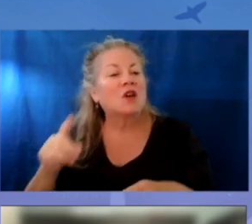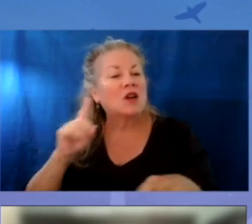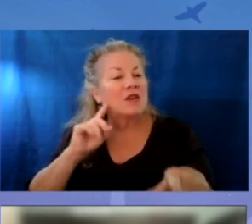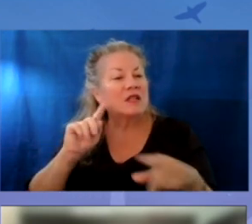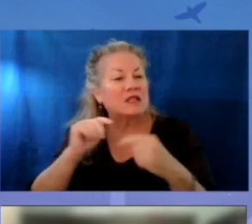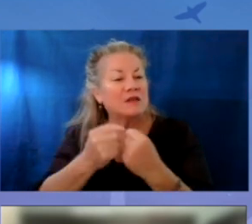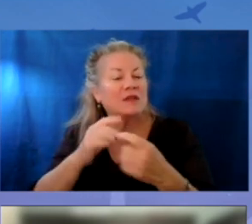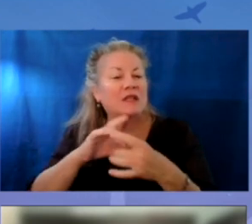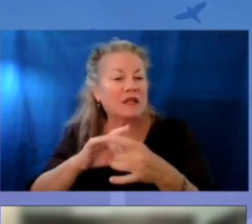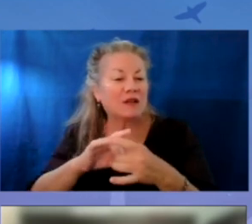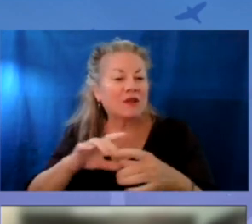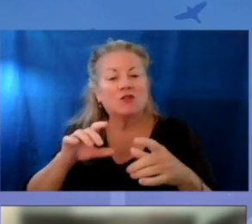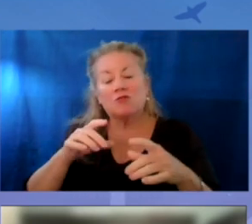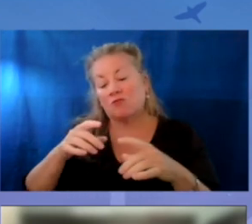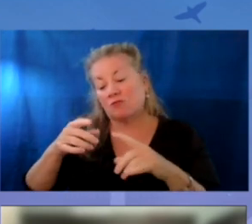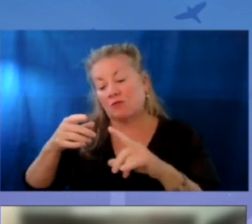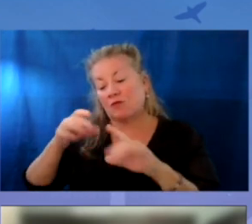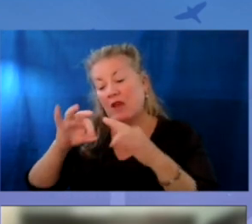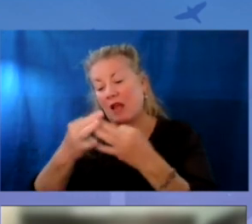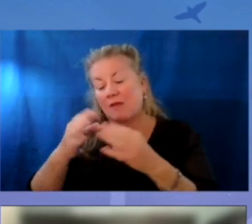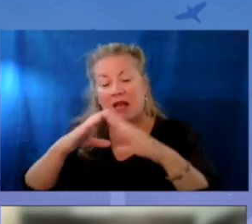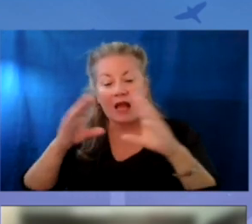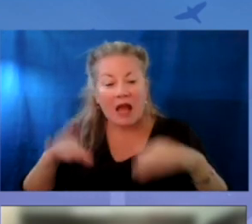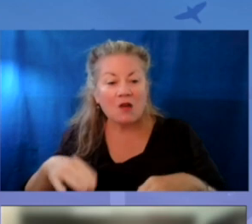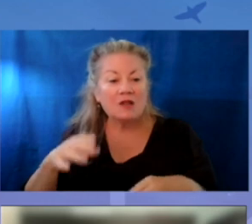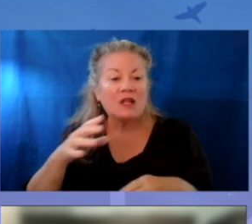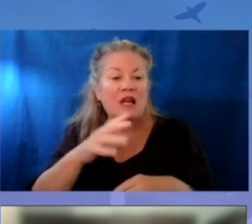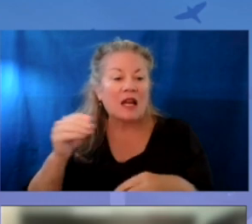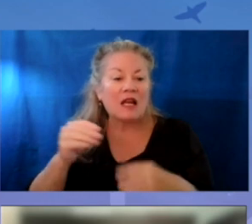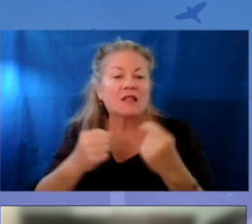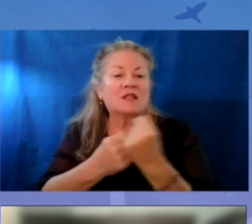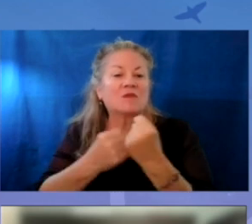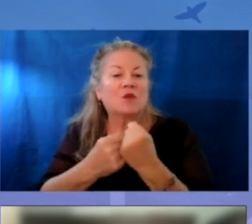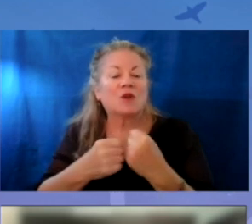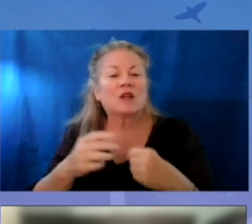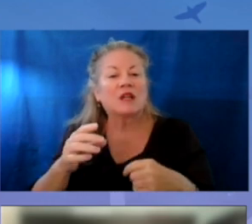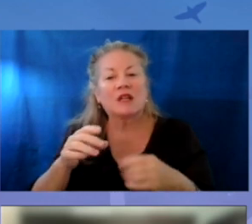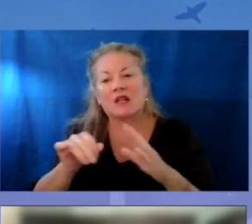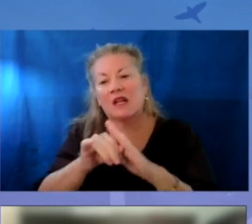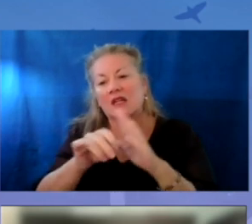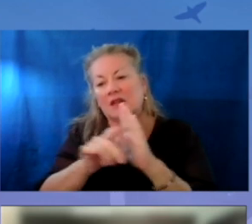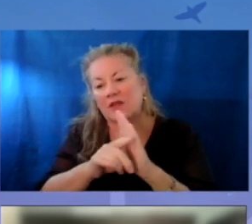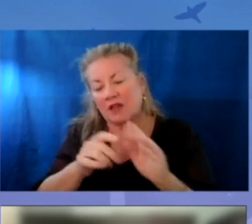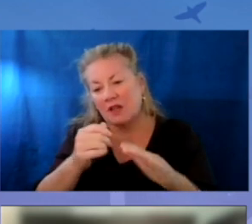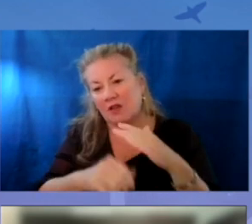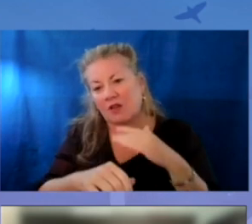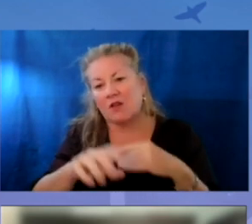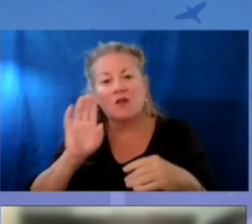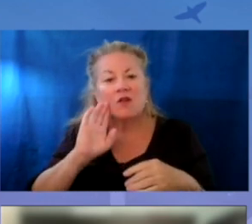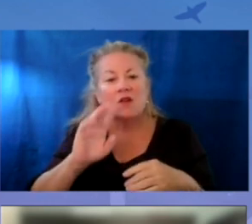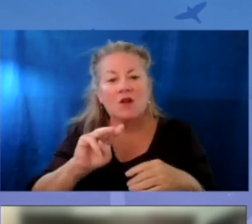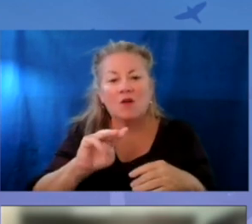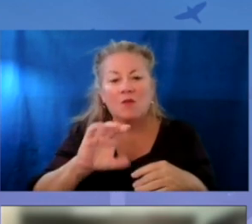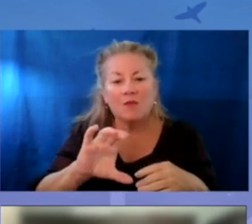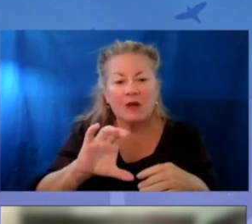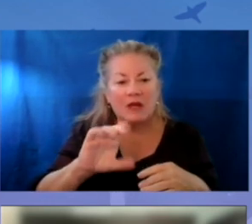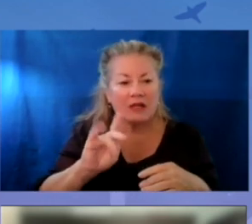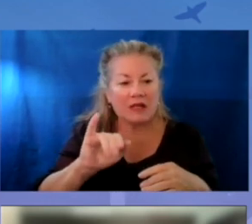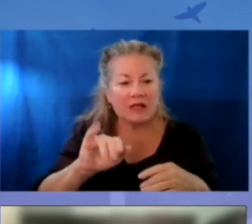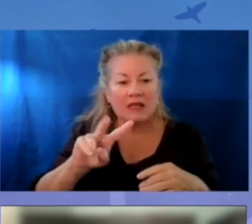capacity by connecting directly with families on housing needs and supported even identification under McKinney-Vento.